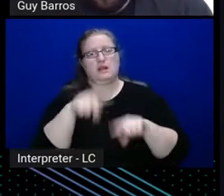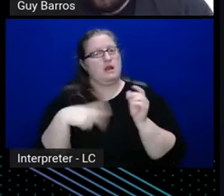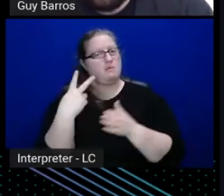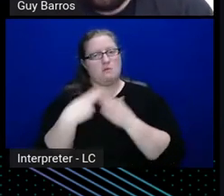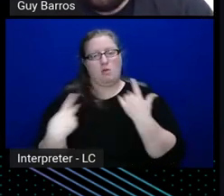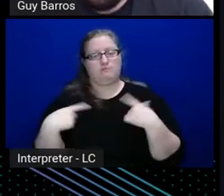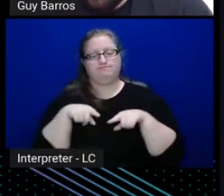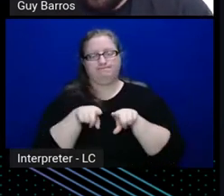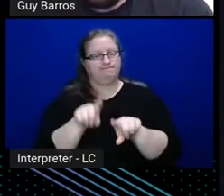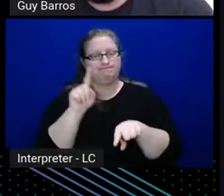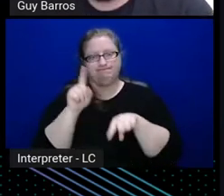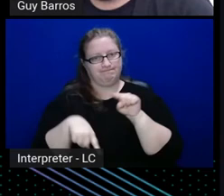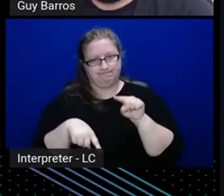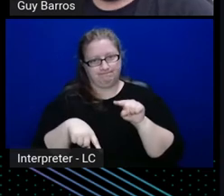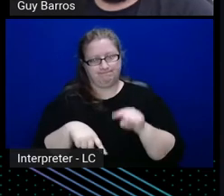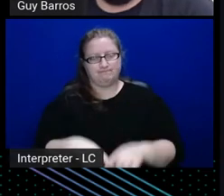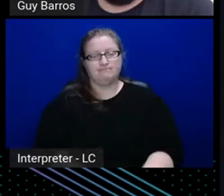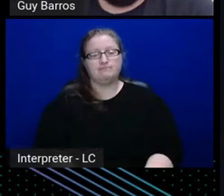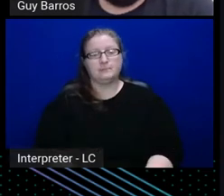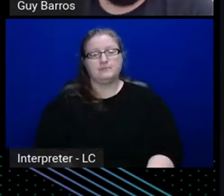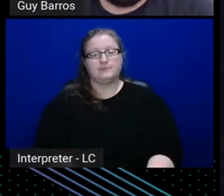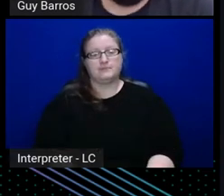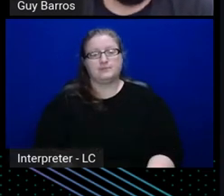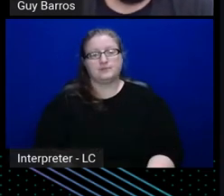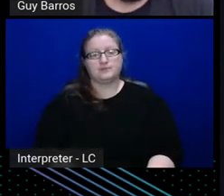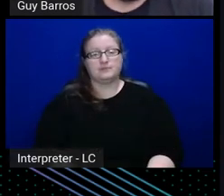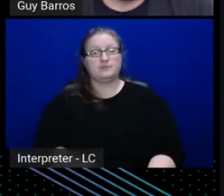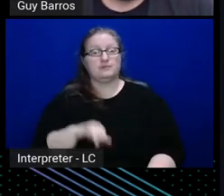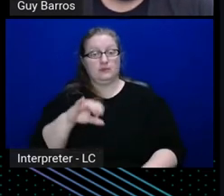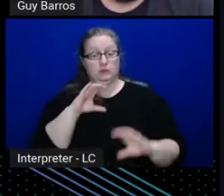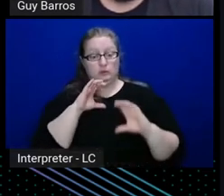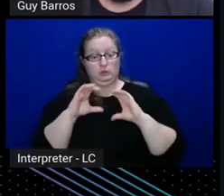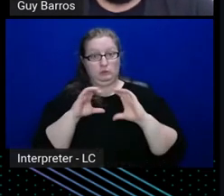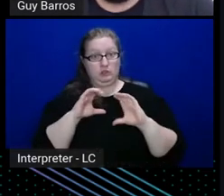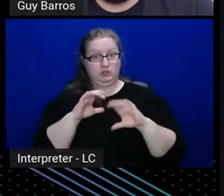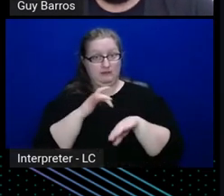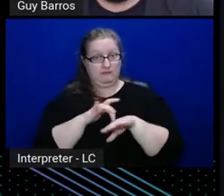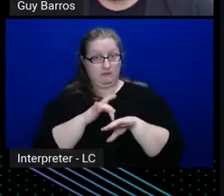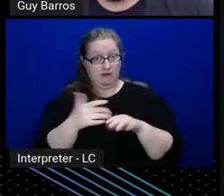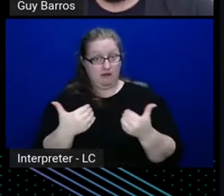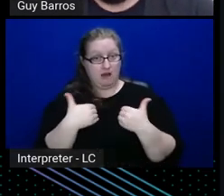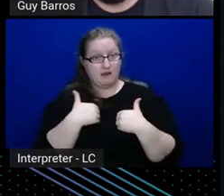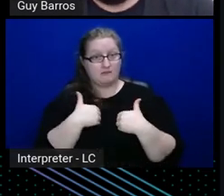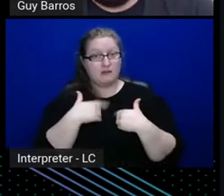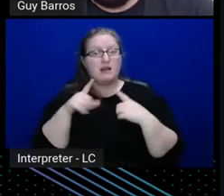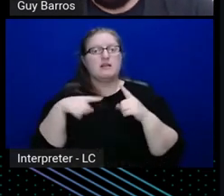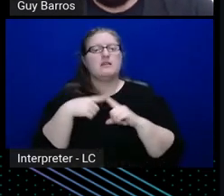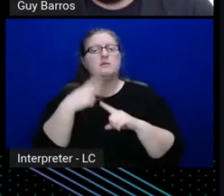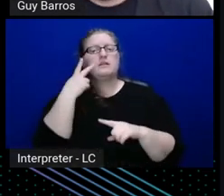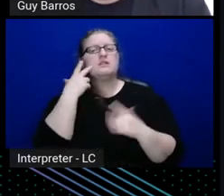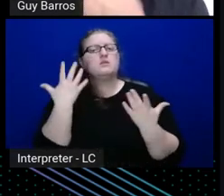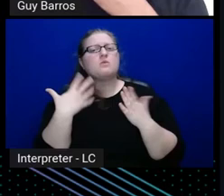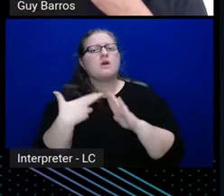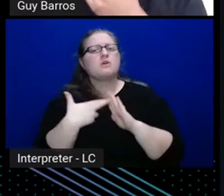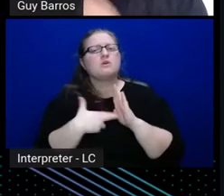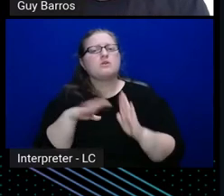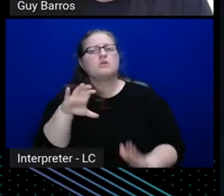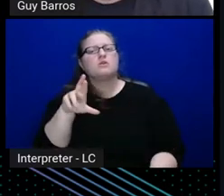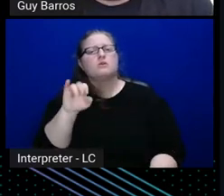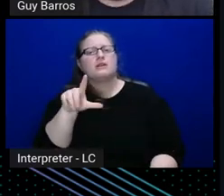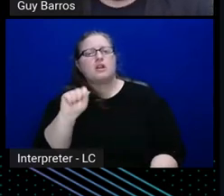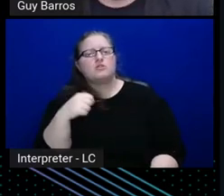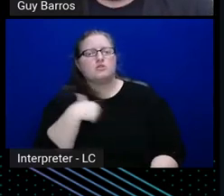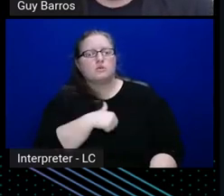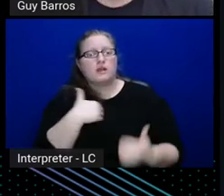um, once we have that communication channel, we say, do we have any credentials in place that we need, like, for example, for